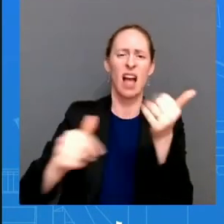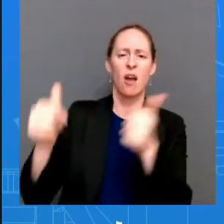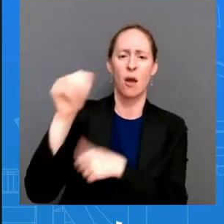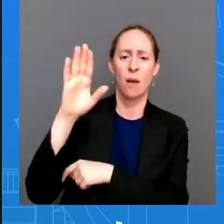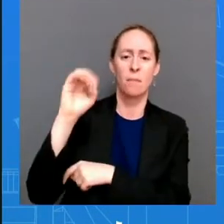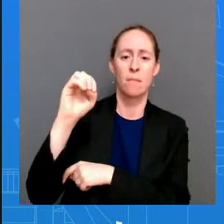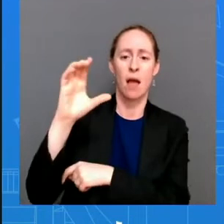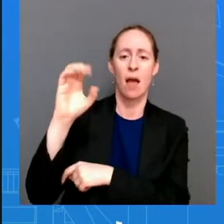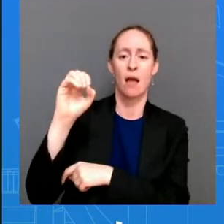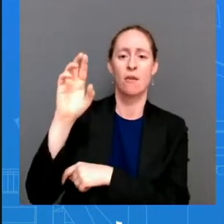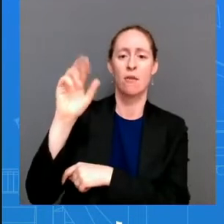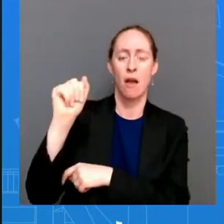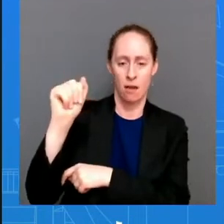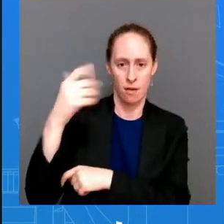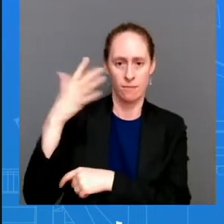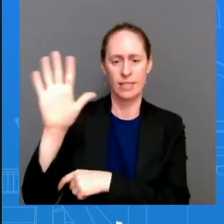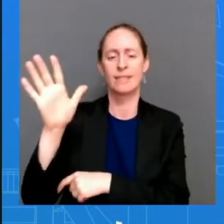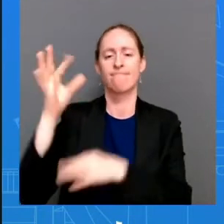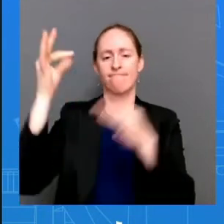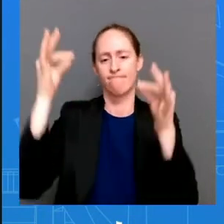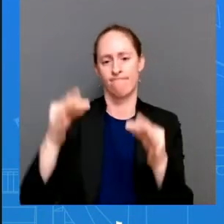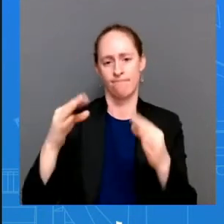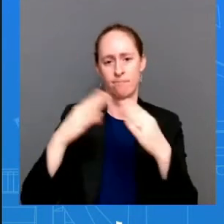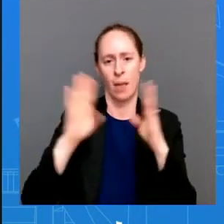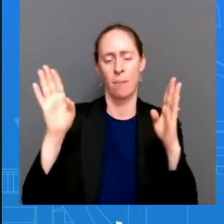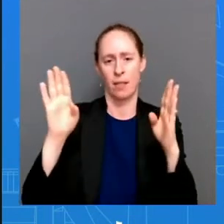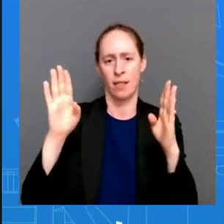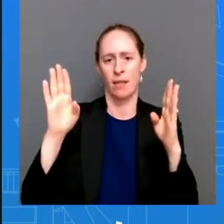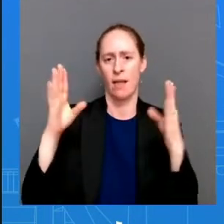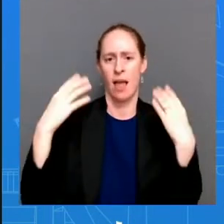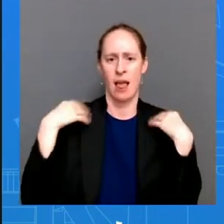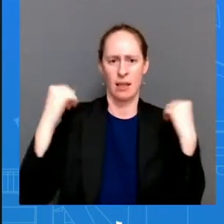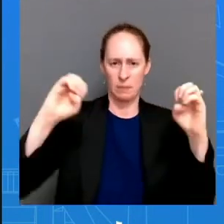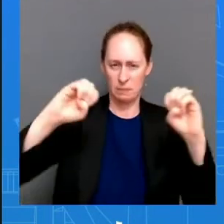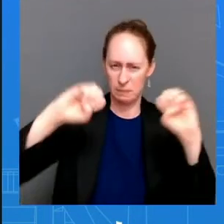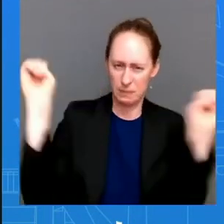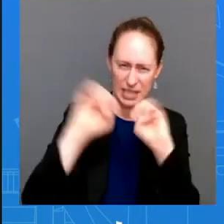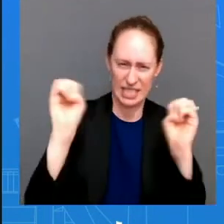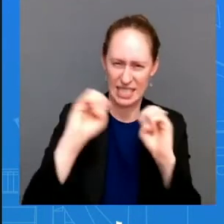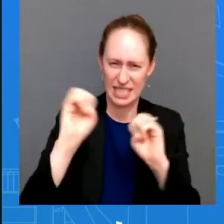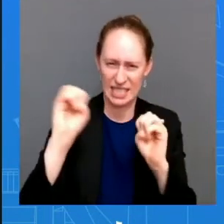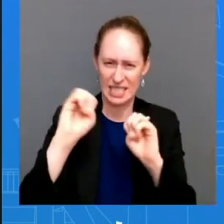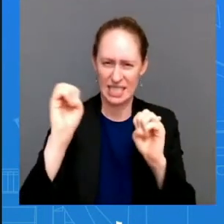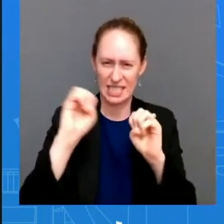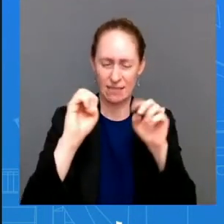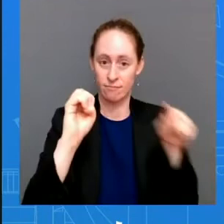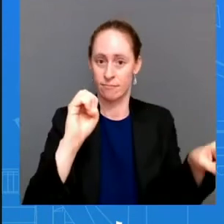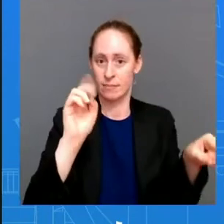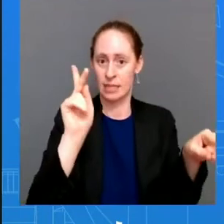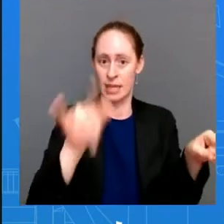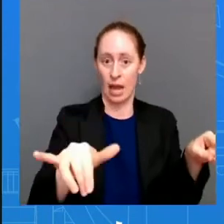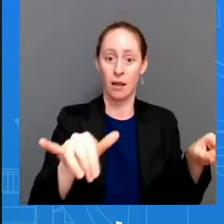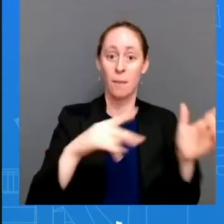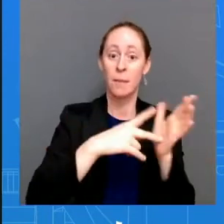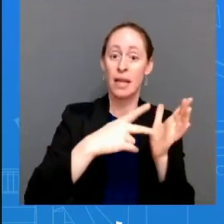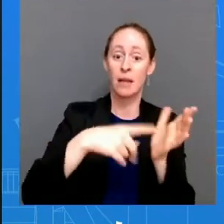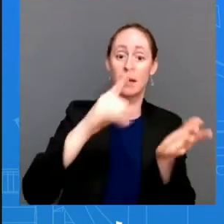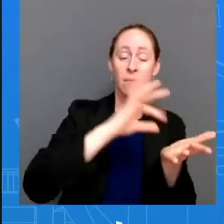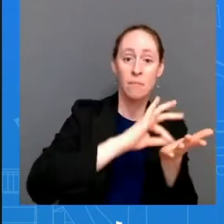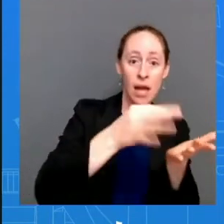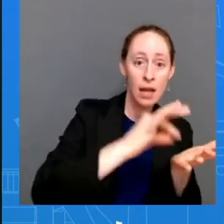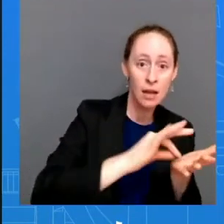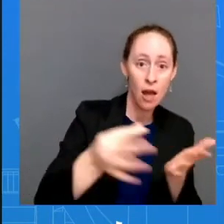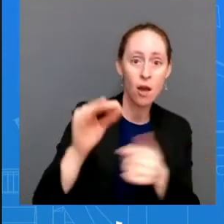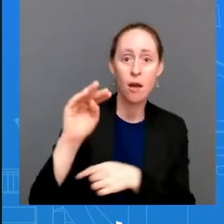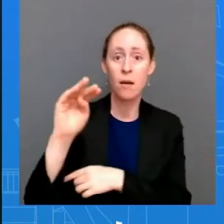gives the centers for medicare and medicaid services beneficiaries and their health care providers and suppliers greater flexibility